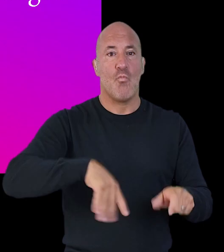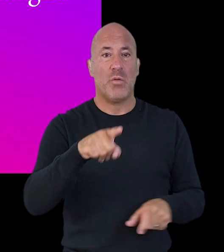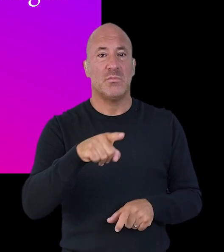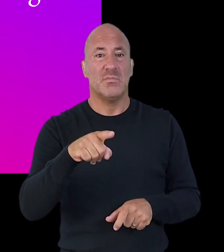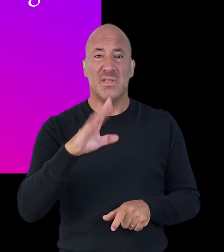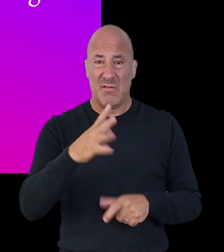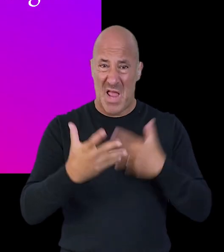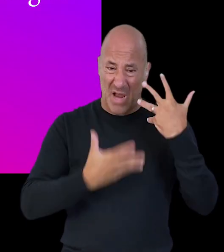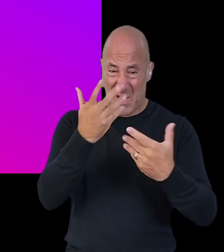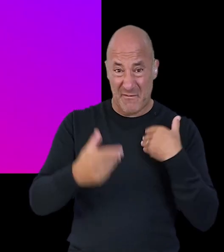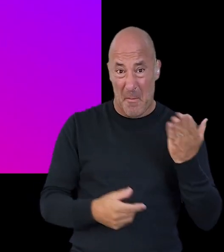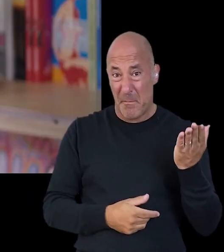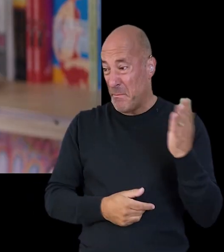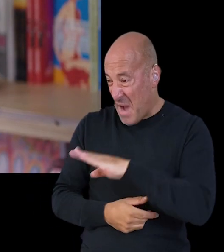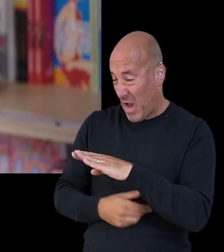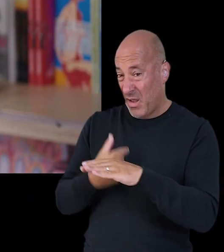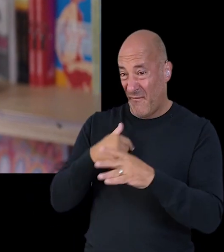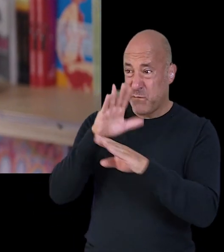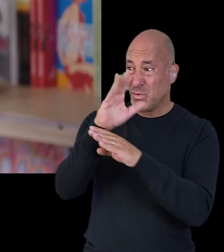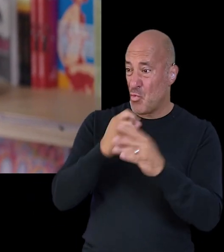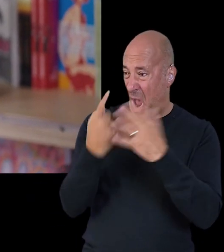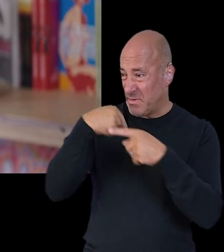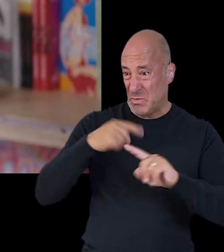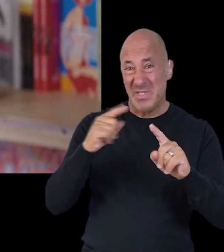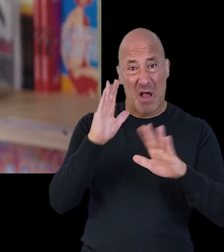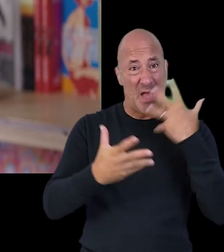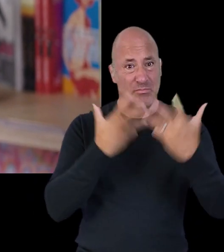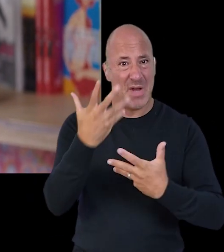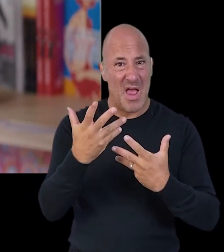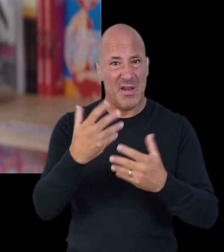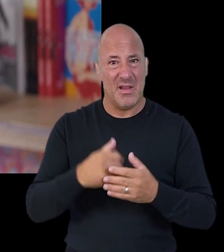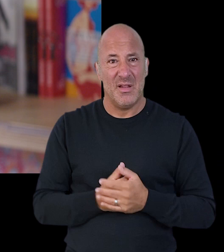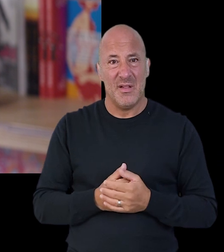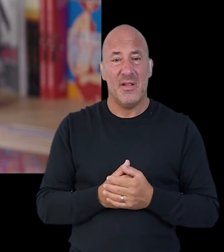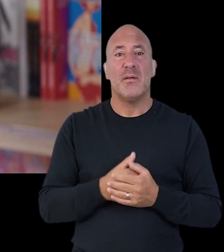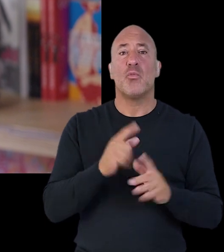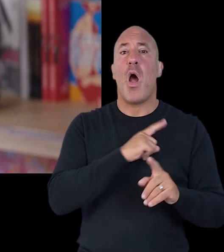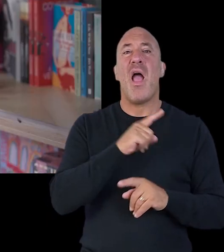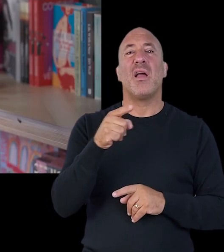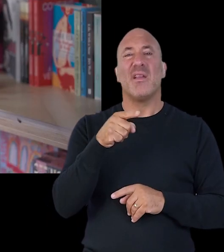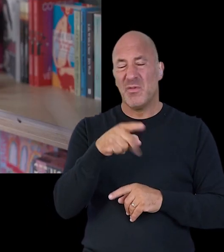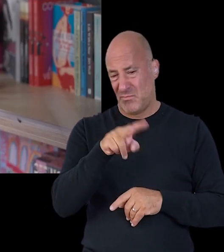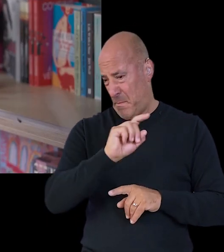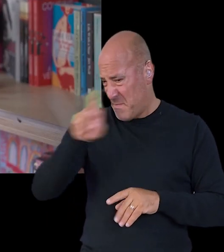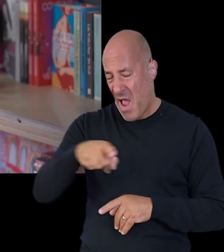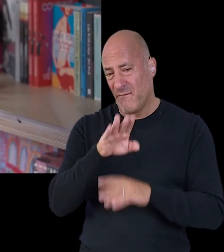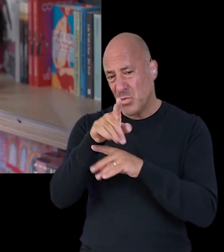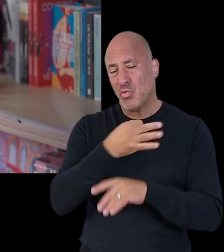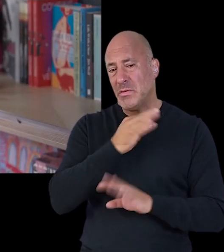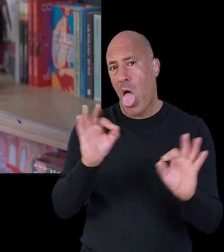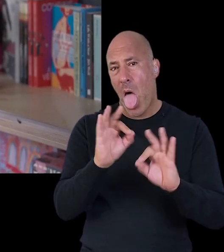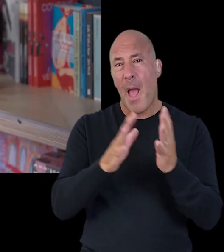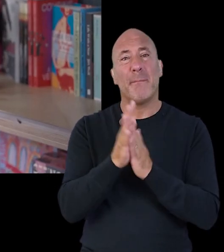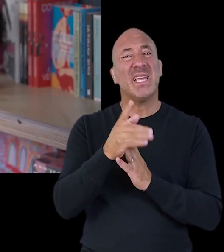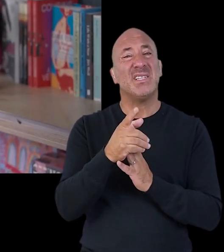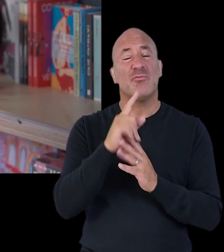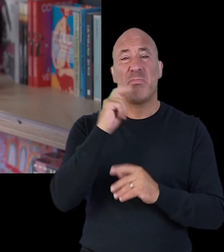because being a refugee and claiming asylum is about what will happen to you if you go back to your country of origin in the future if you will not be at risk again